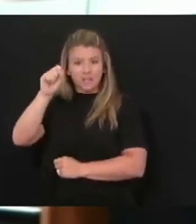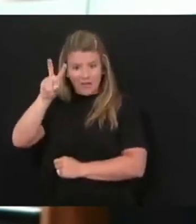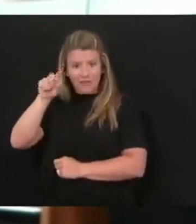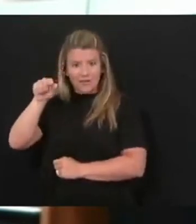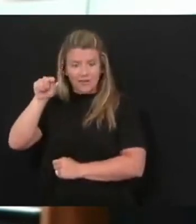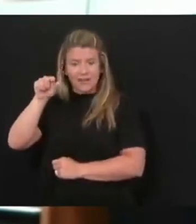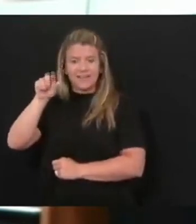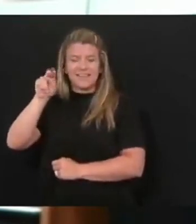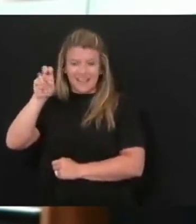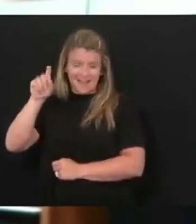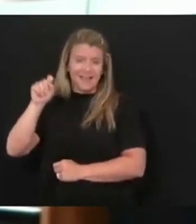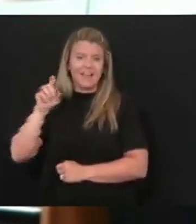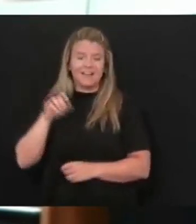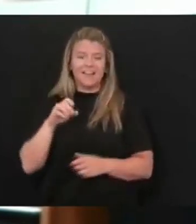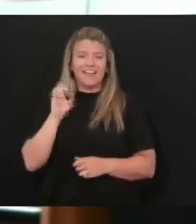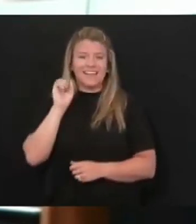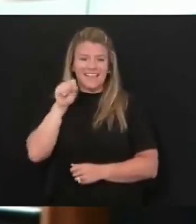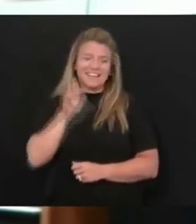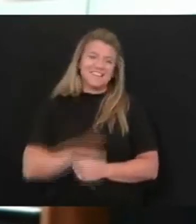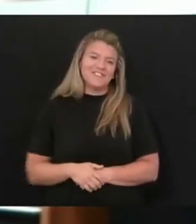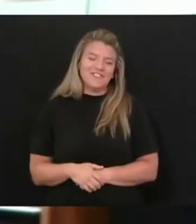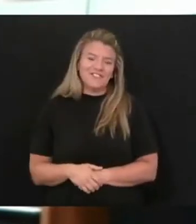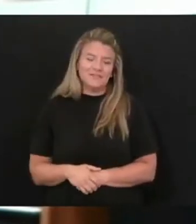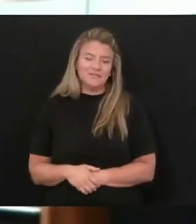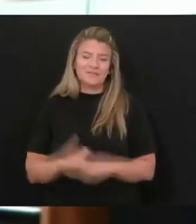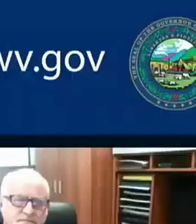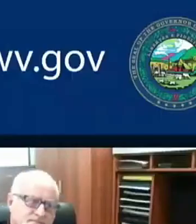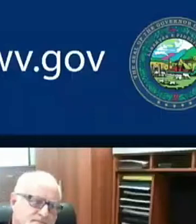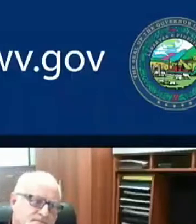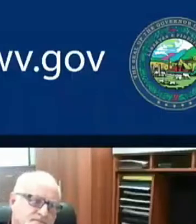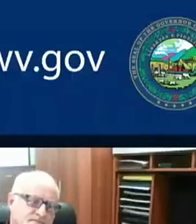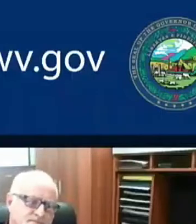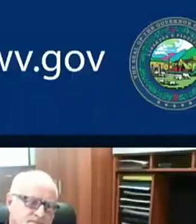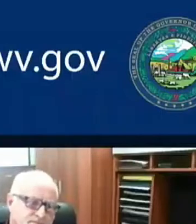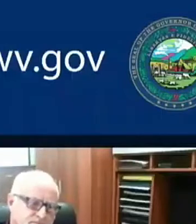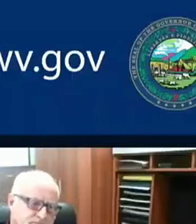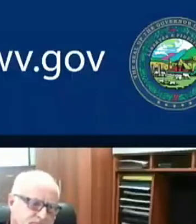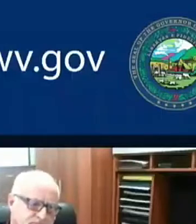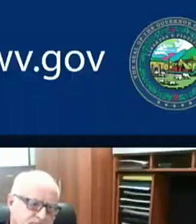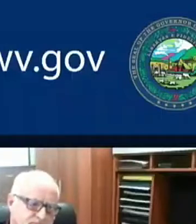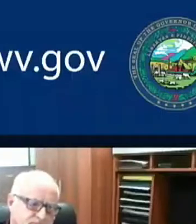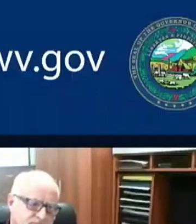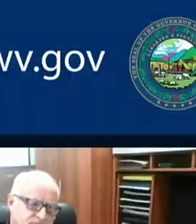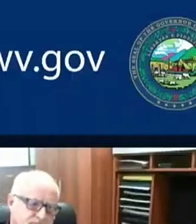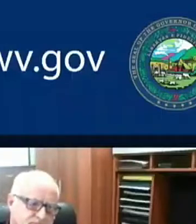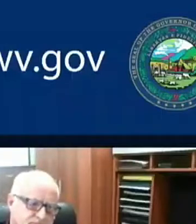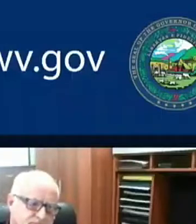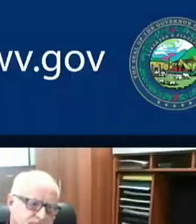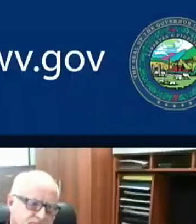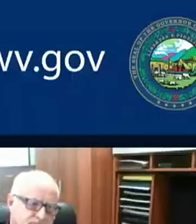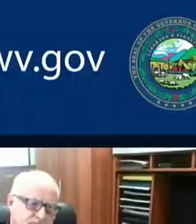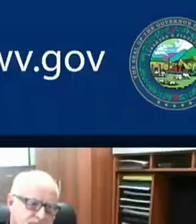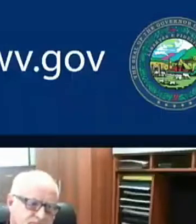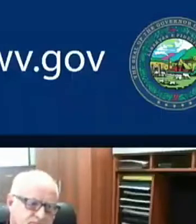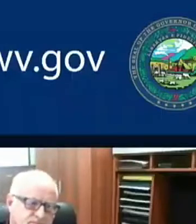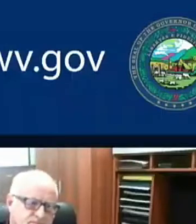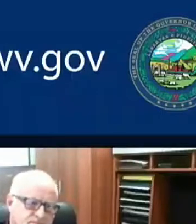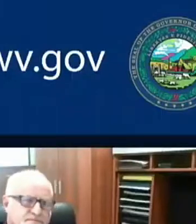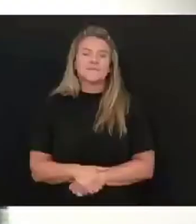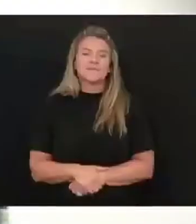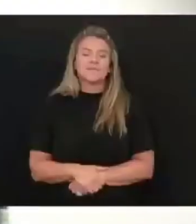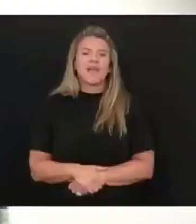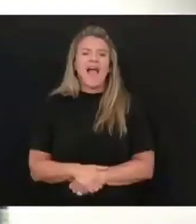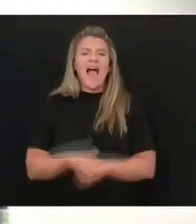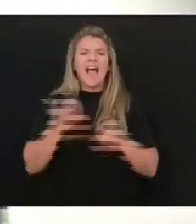Thank you. All right. Thank you, Scott. Next, we'll go to Major General Hoyer with the West Virginia National Guard. Good afternoon. couple